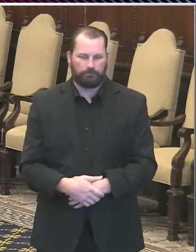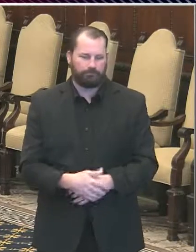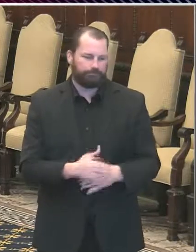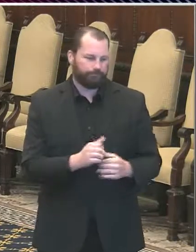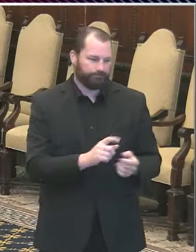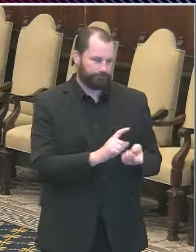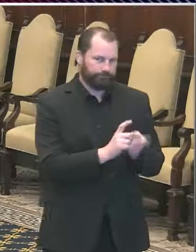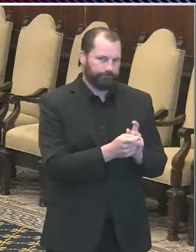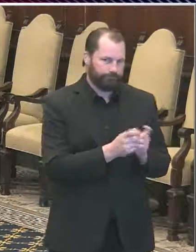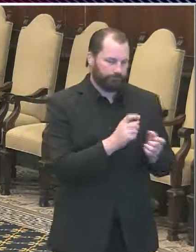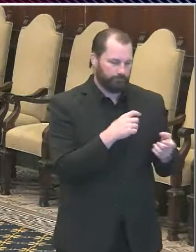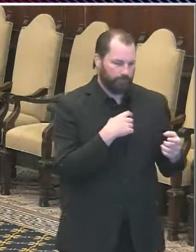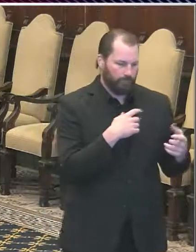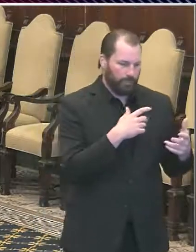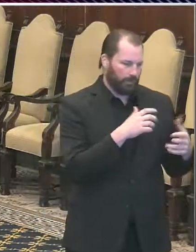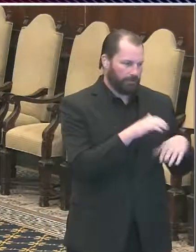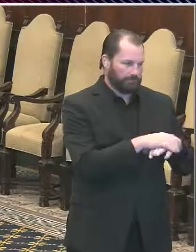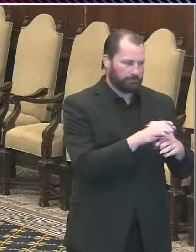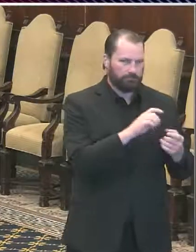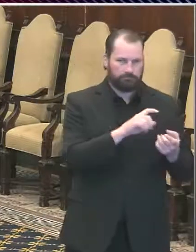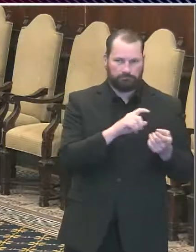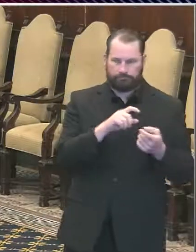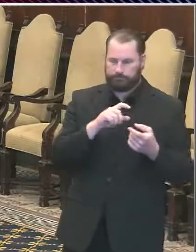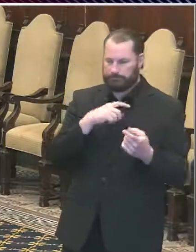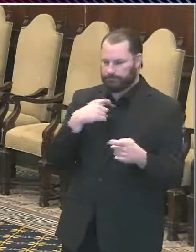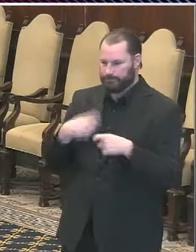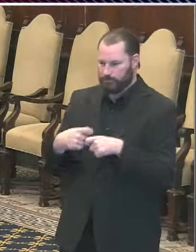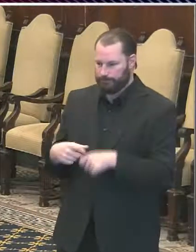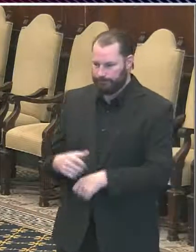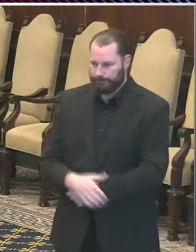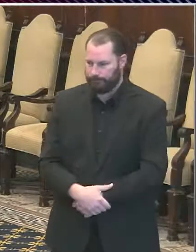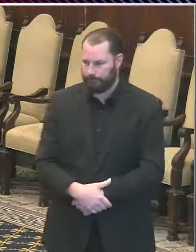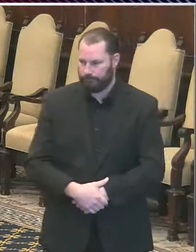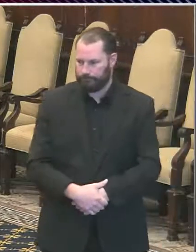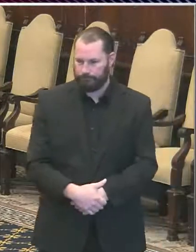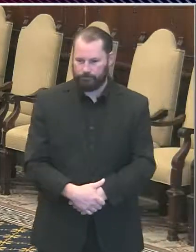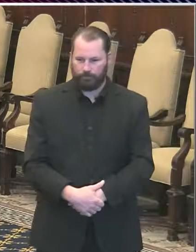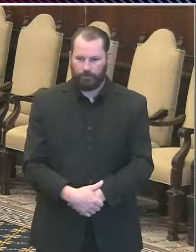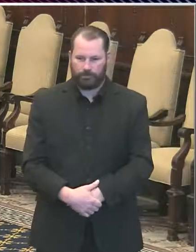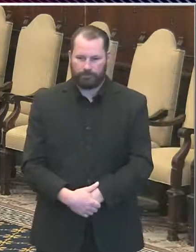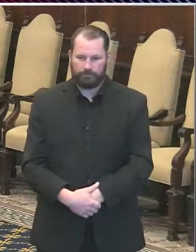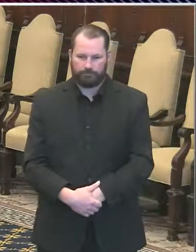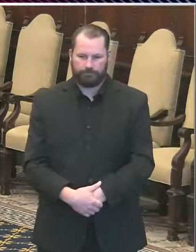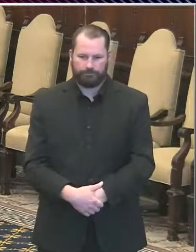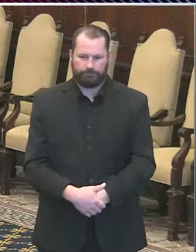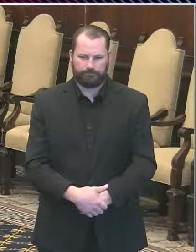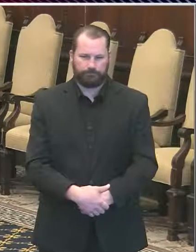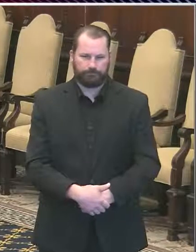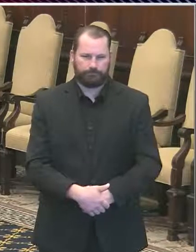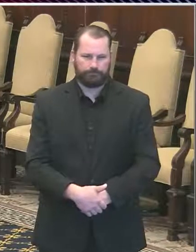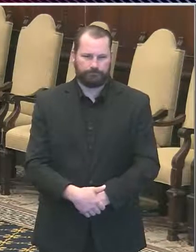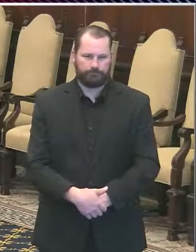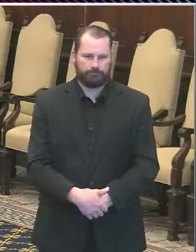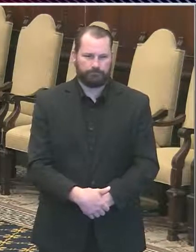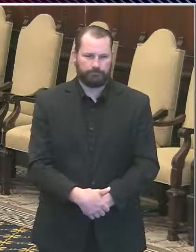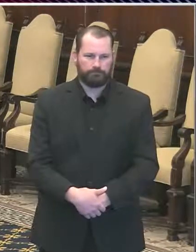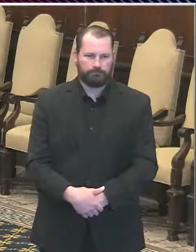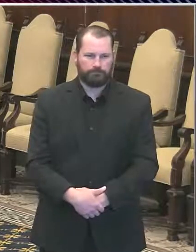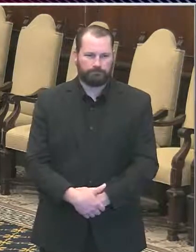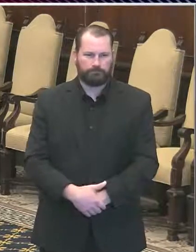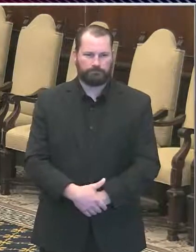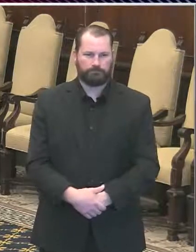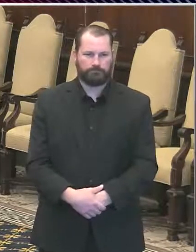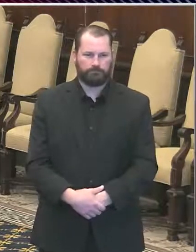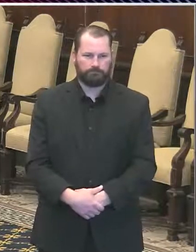of Parkes and Recreation so that the staff will be in the parks and inform the people that they have to observe the